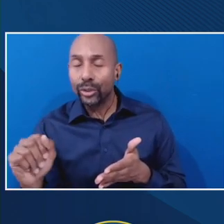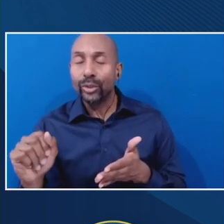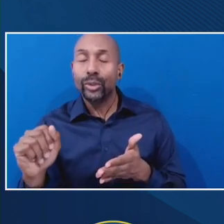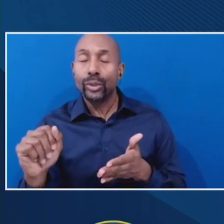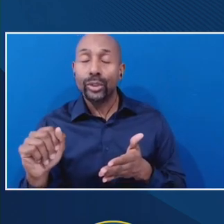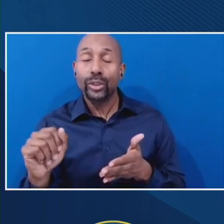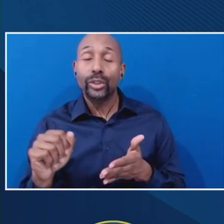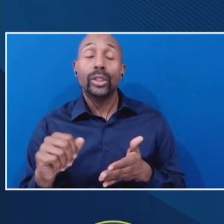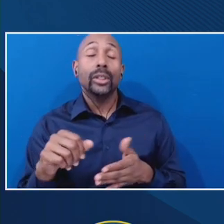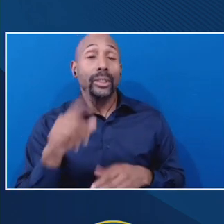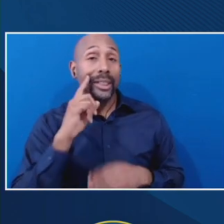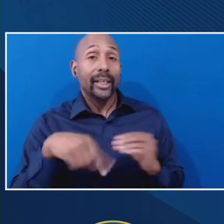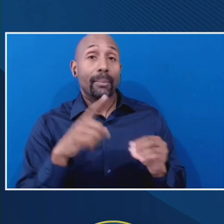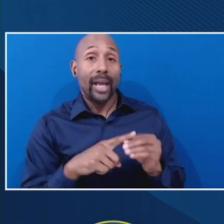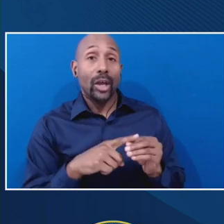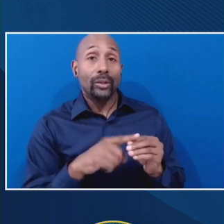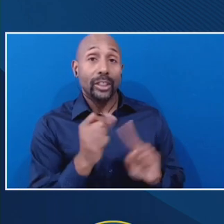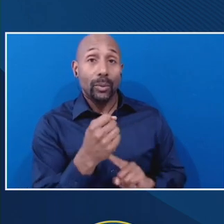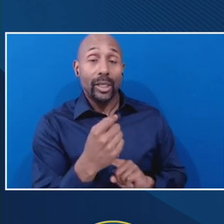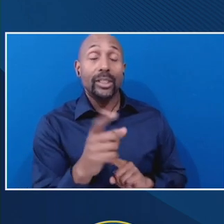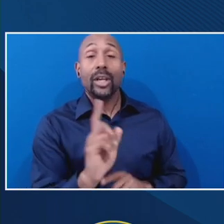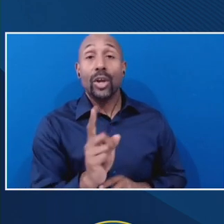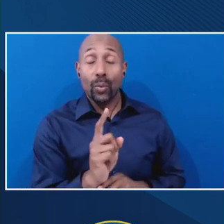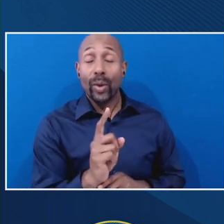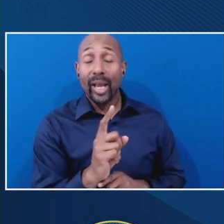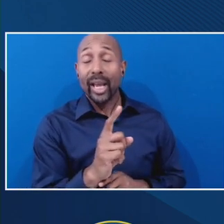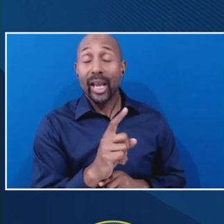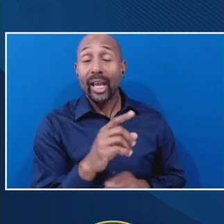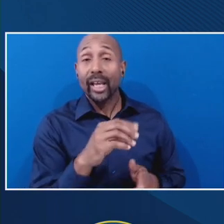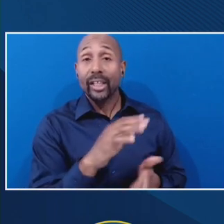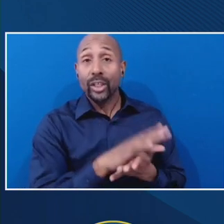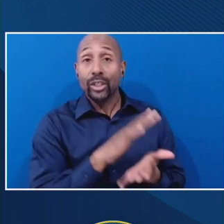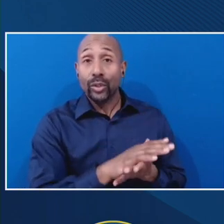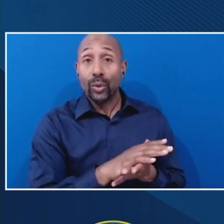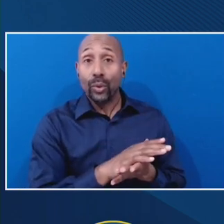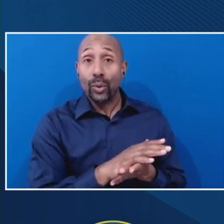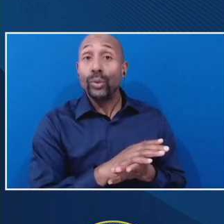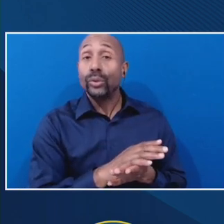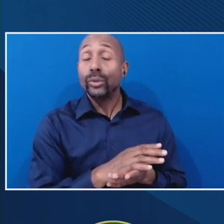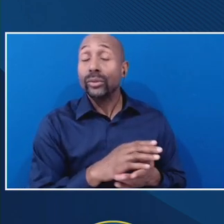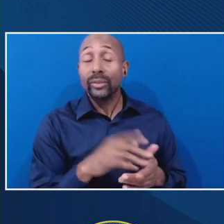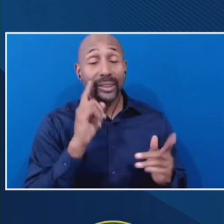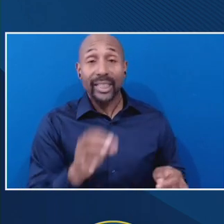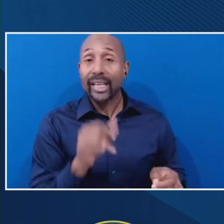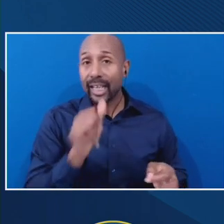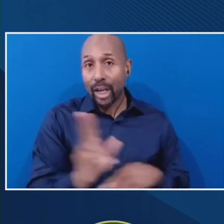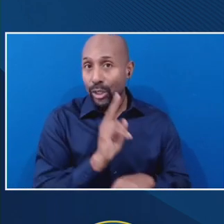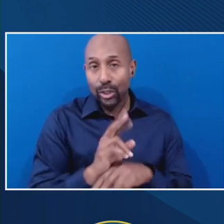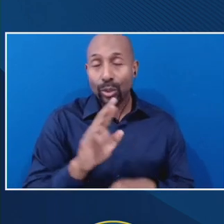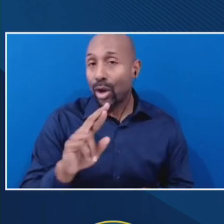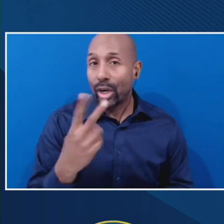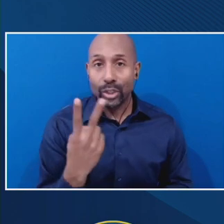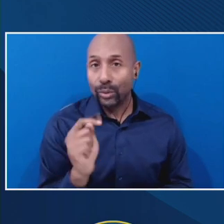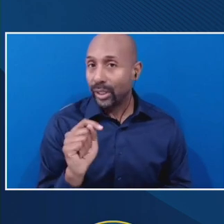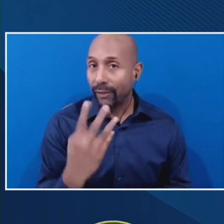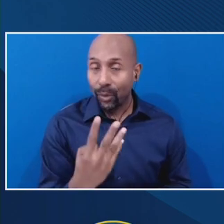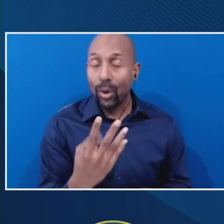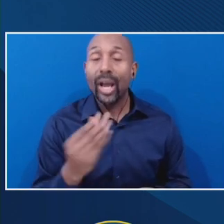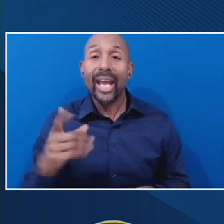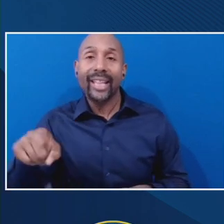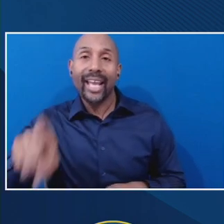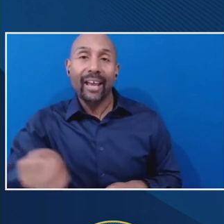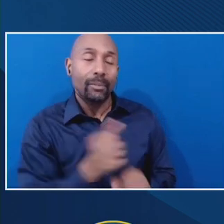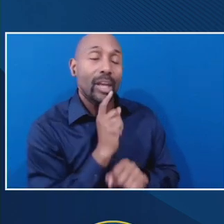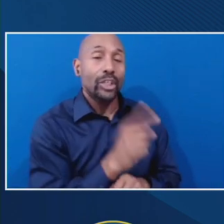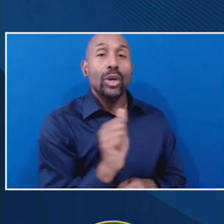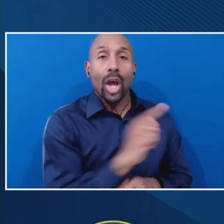cases where the school has, uh, foregone the R2-T4 calculation and ensure that all of these conditions have been met, uh, they might pull a sample